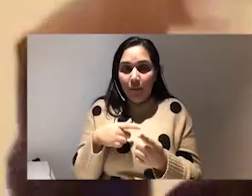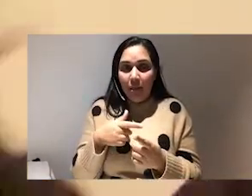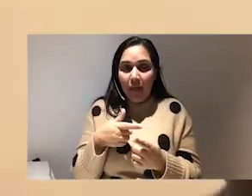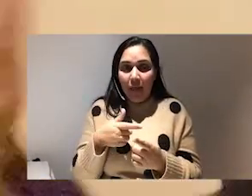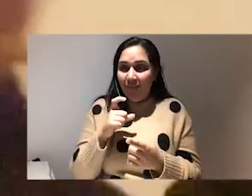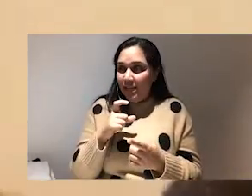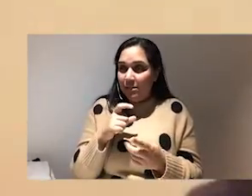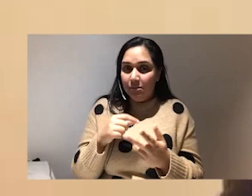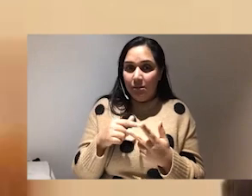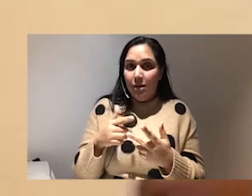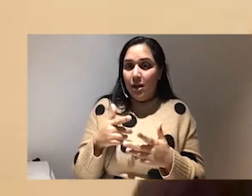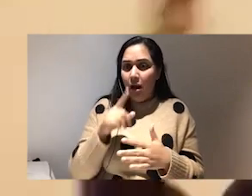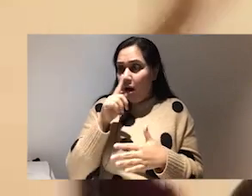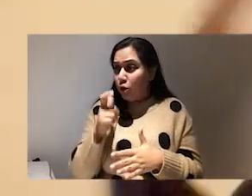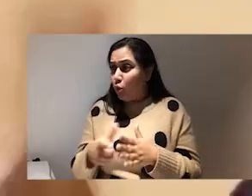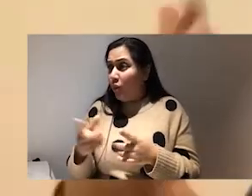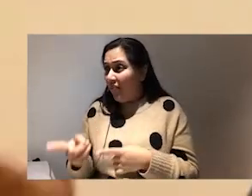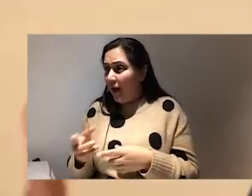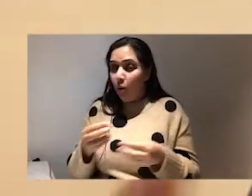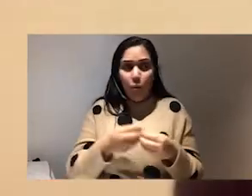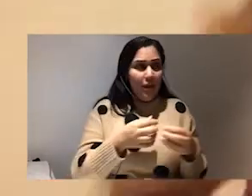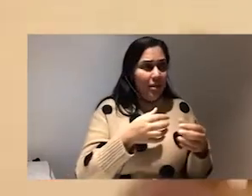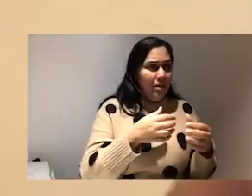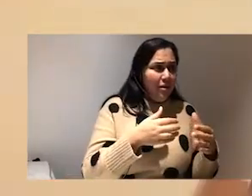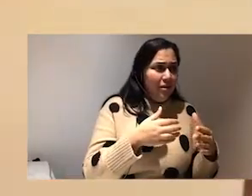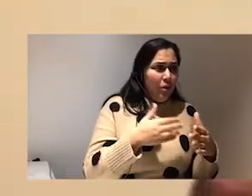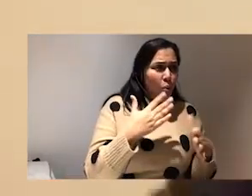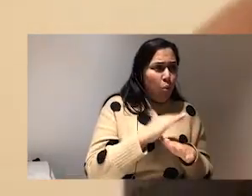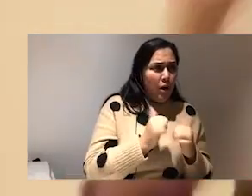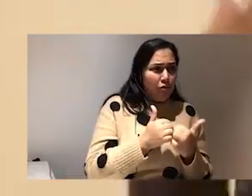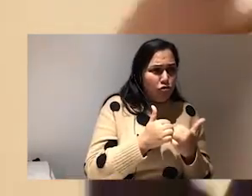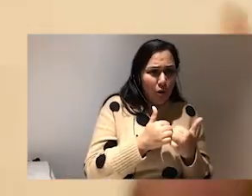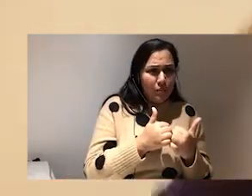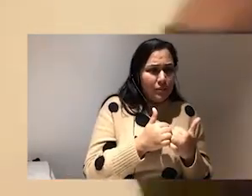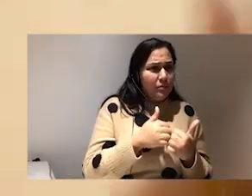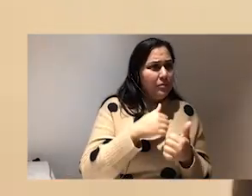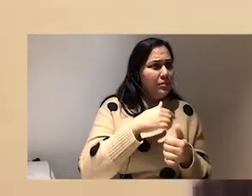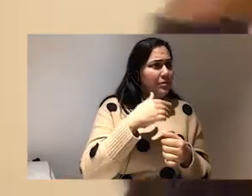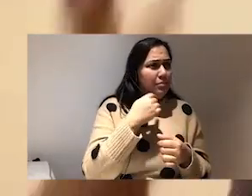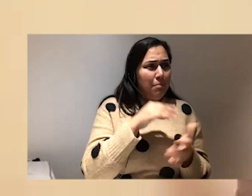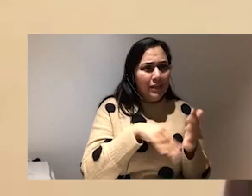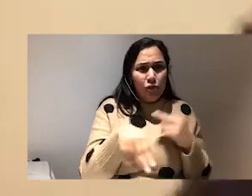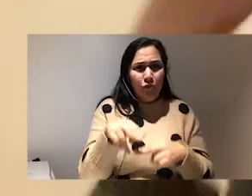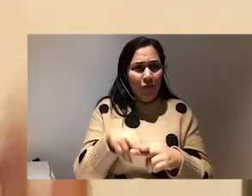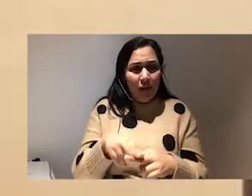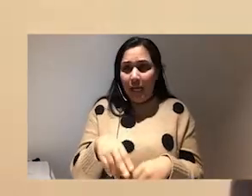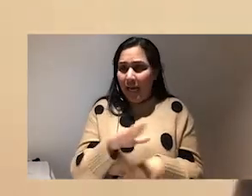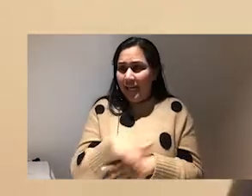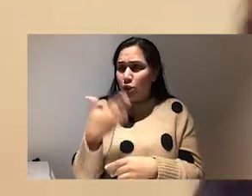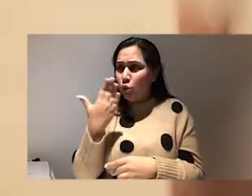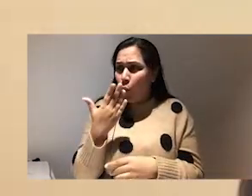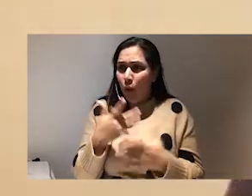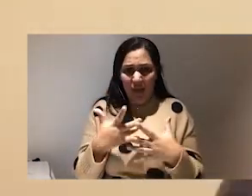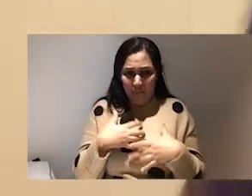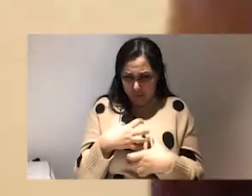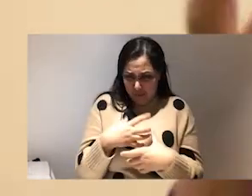this plus workshops Monday to Friday, because kids schools are quite scary. I'm not cool anymore. How do I get this information out more like accessibly?